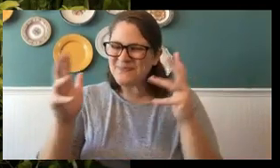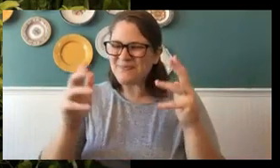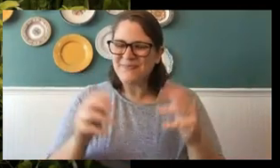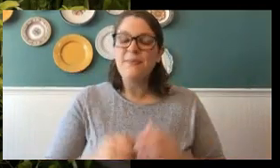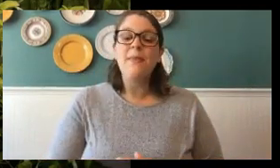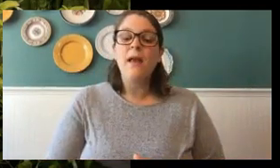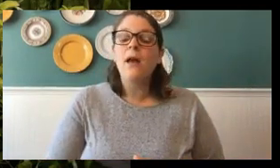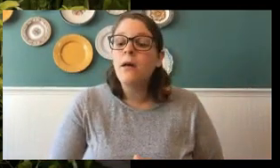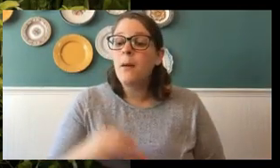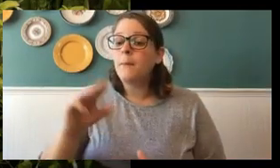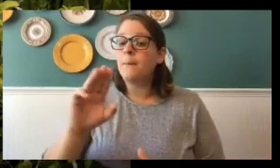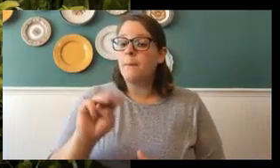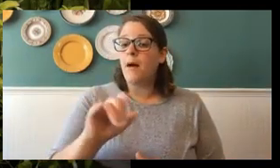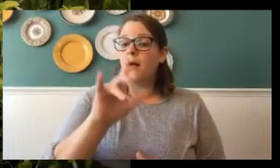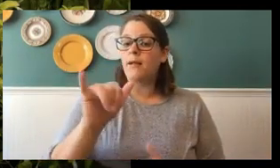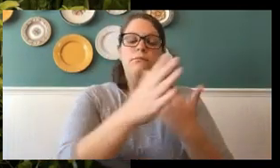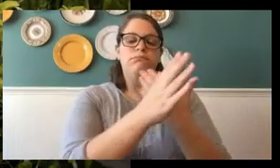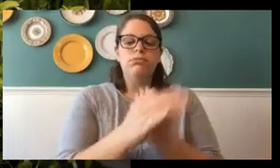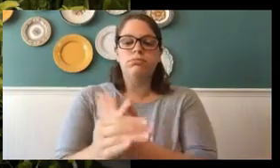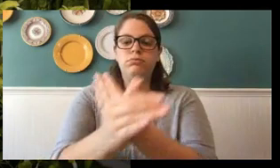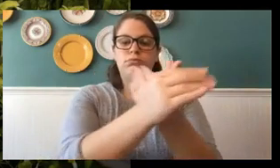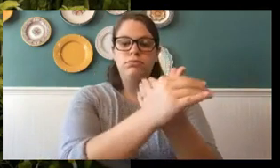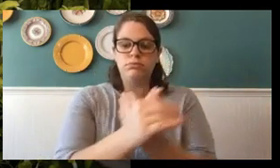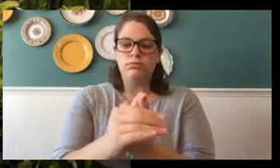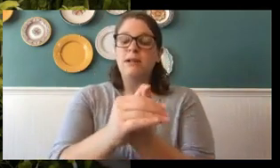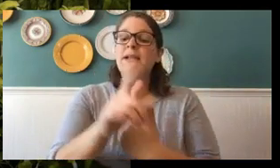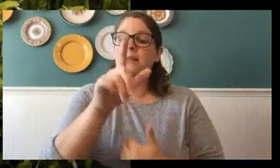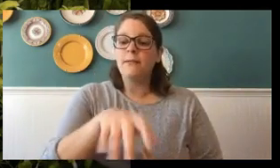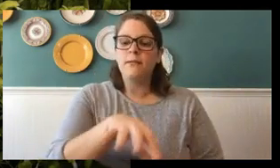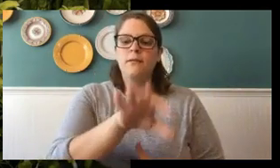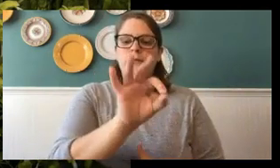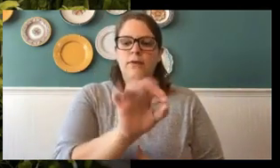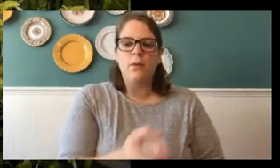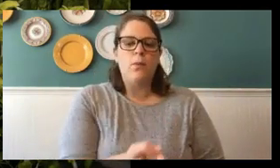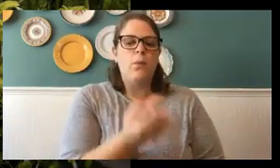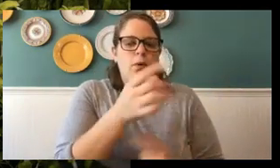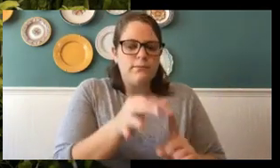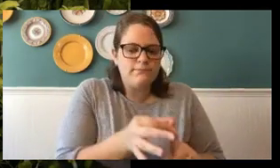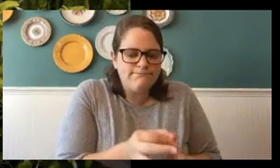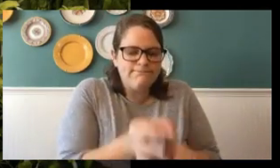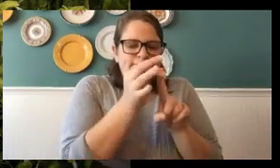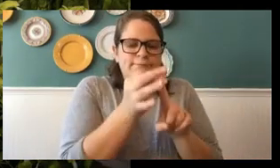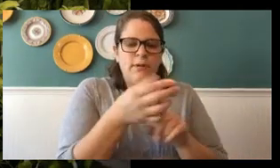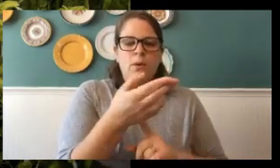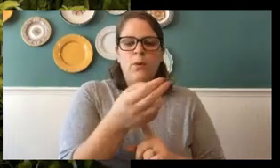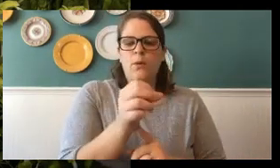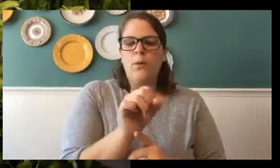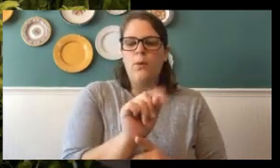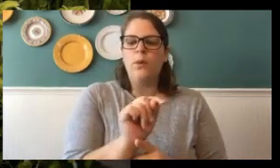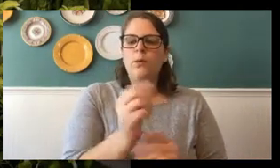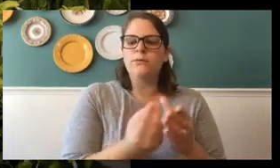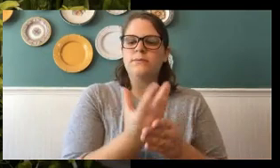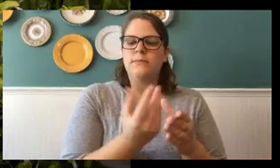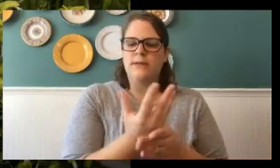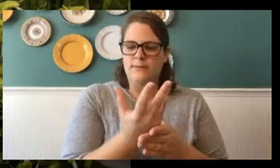fly around, fly around, and she has to find her one special host plant. Because, guys, it